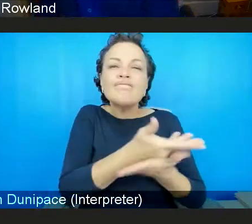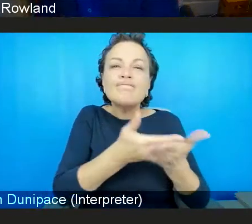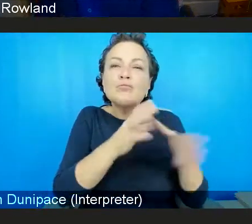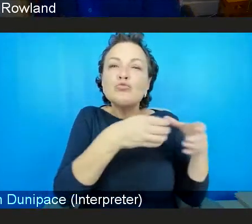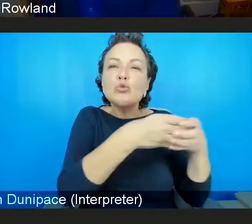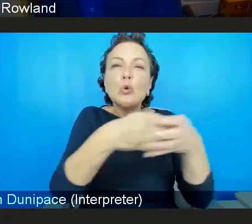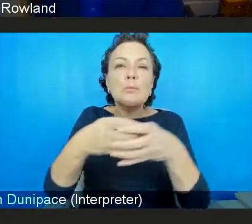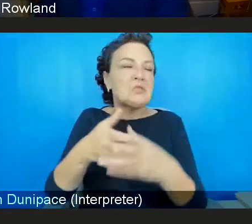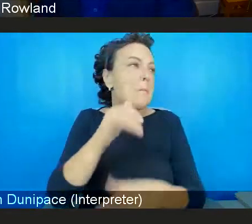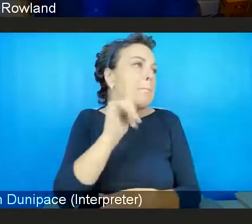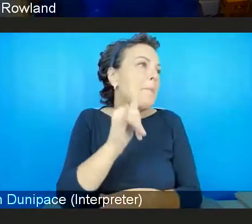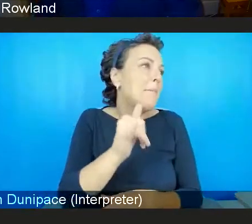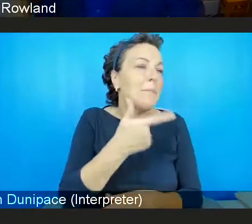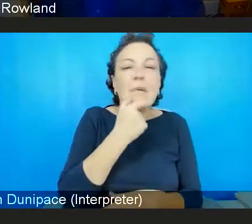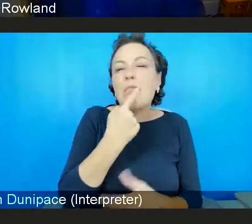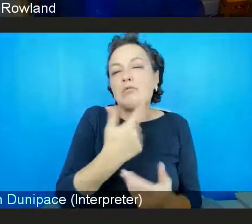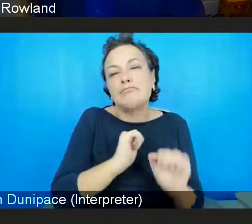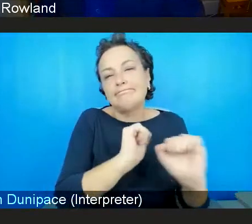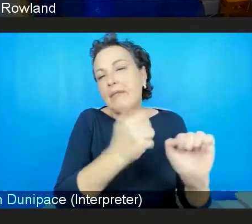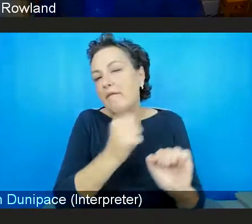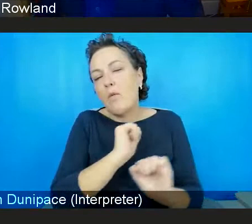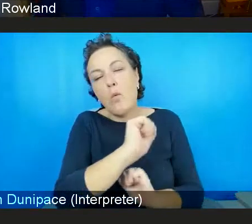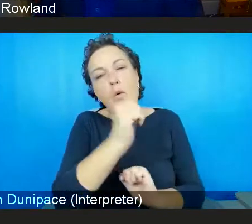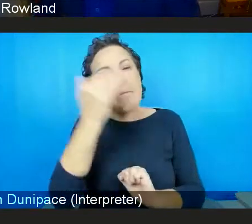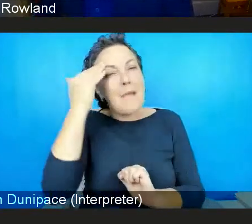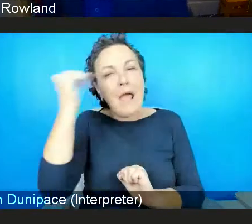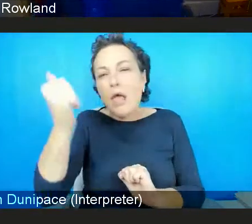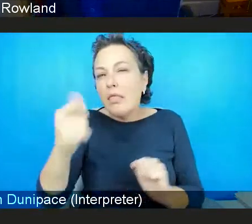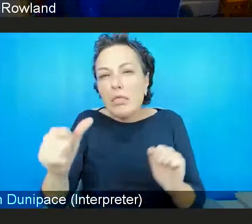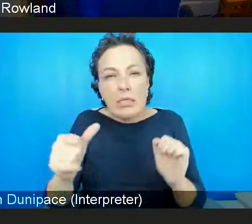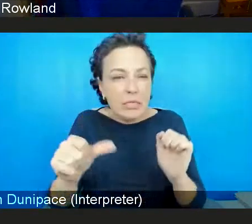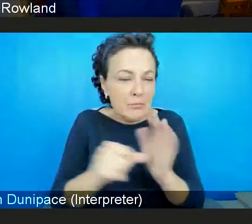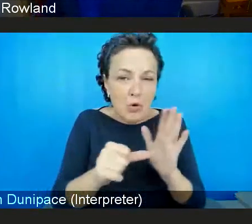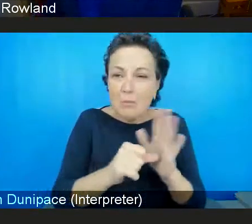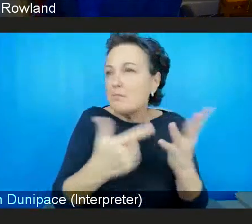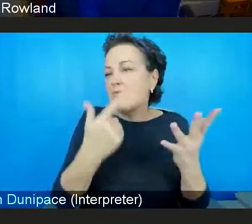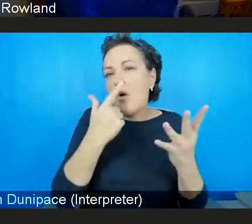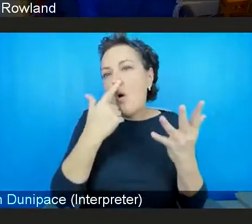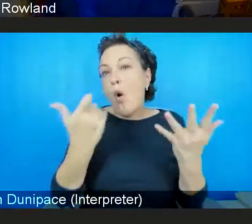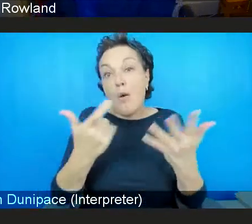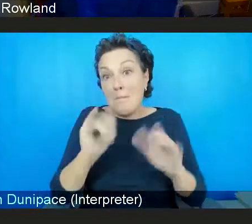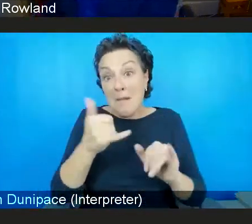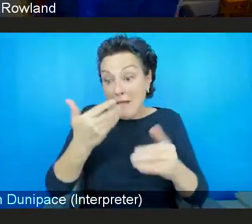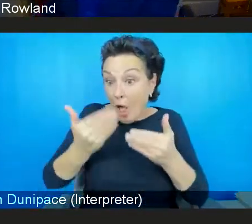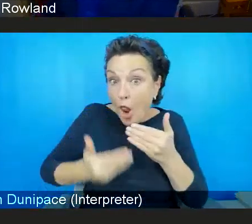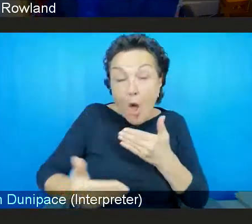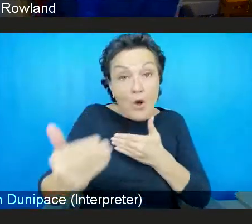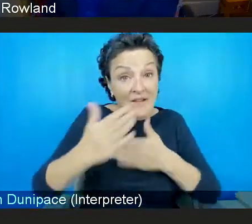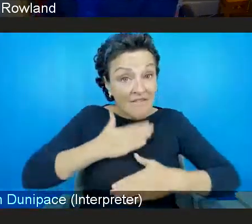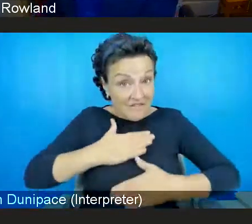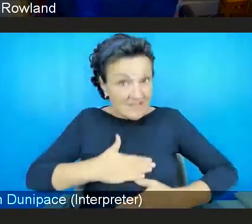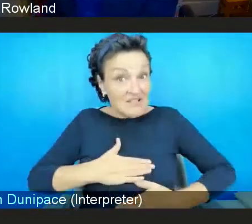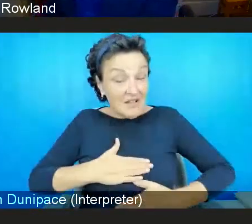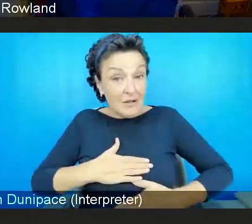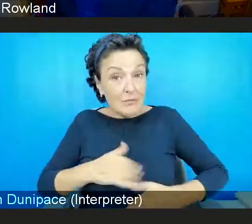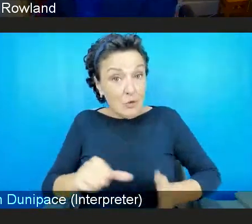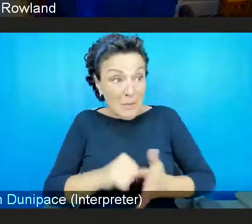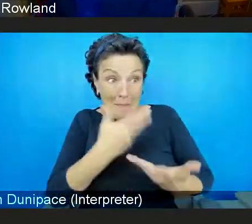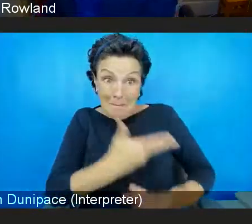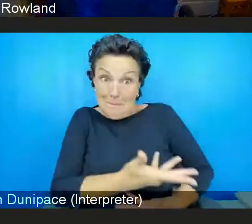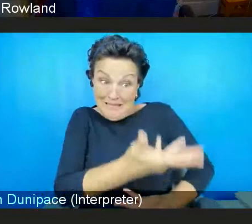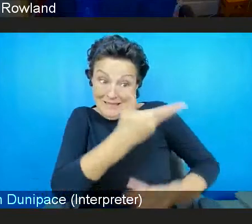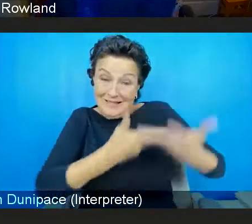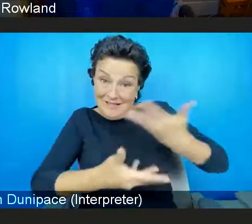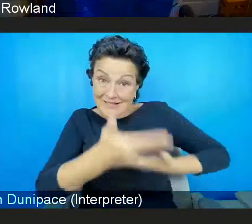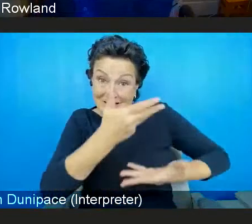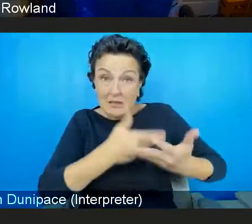either living with existing mental health problems or living with existing long term physical conditions. They did say, look, this pandemic